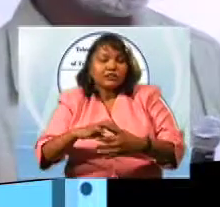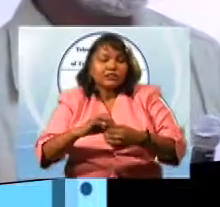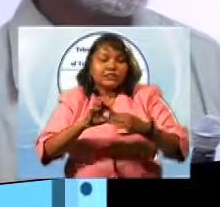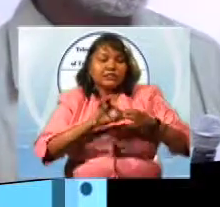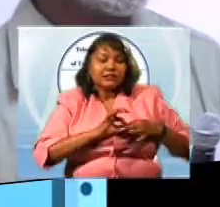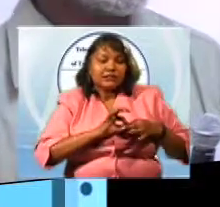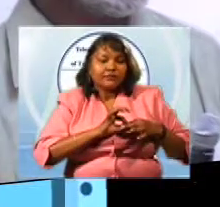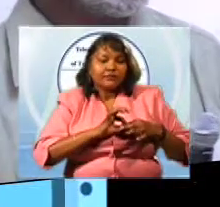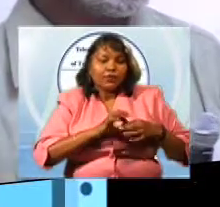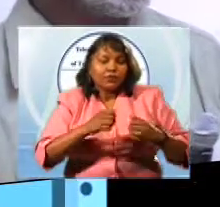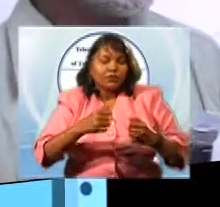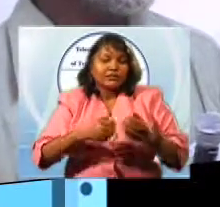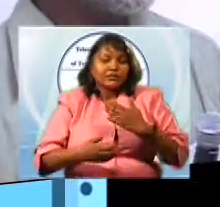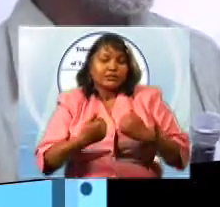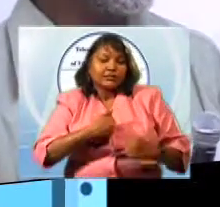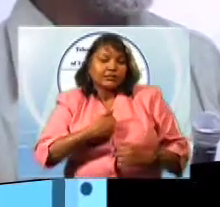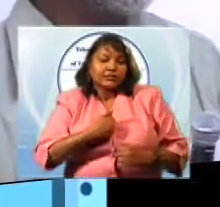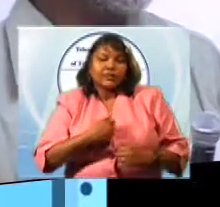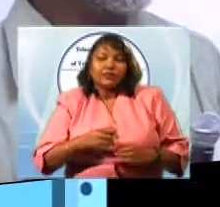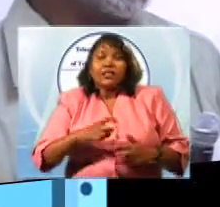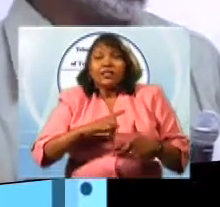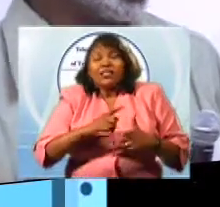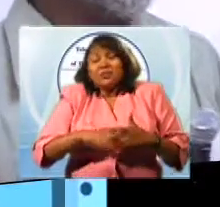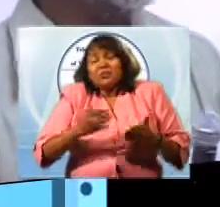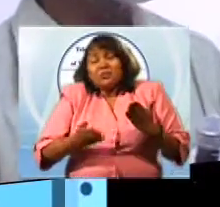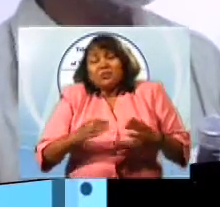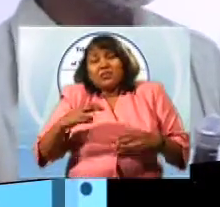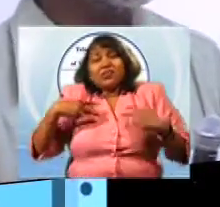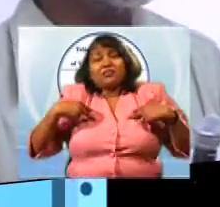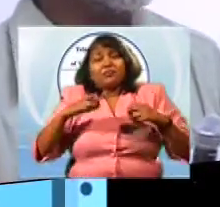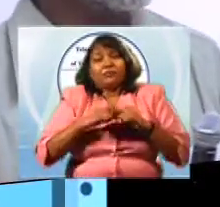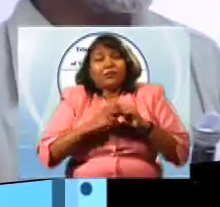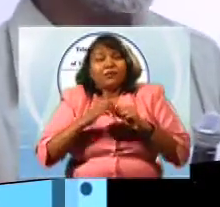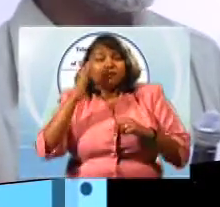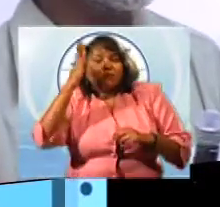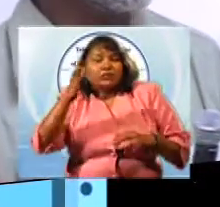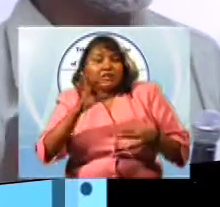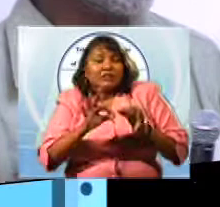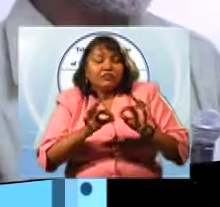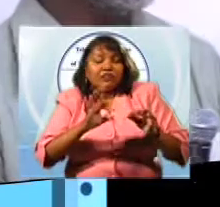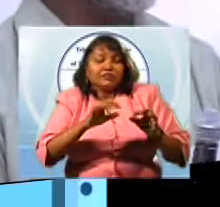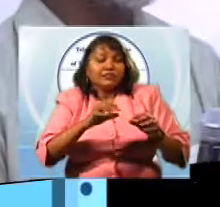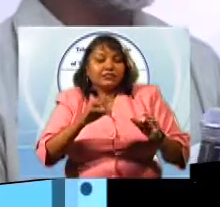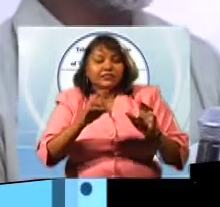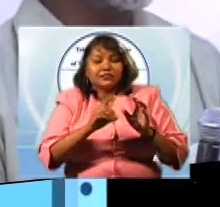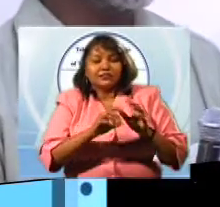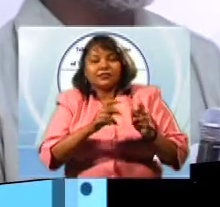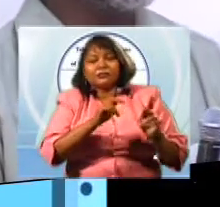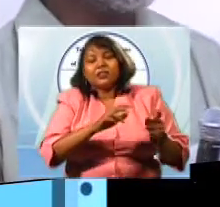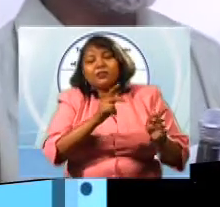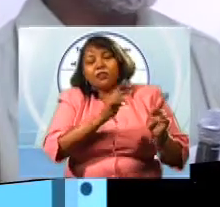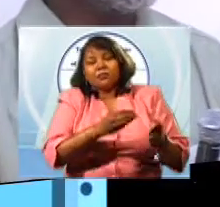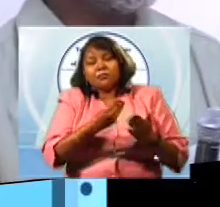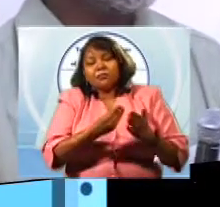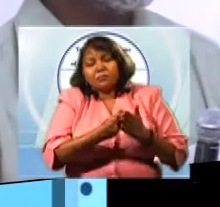problematic, and if we can work that out, we can work out the funding aspect,